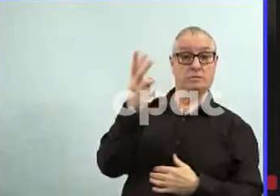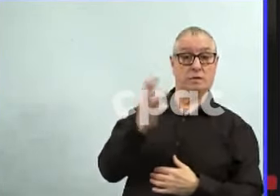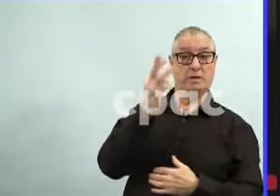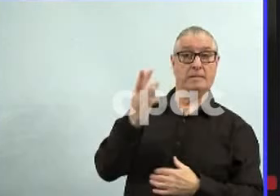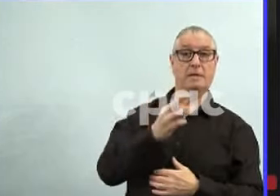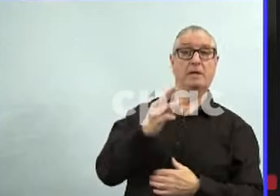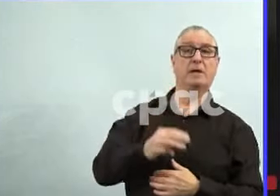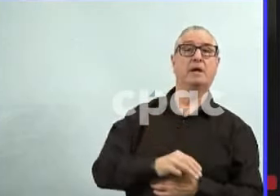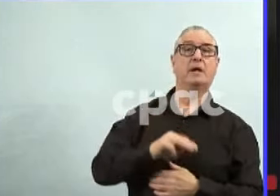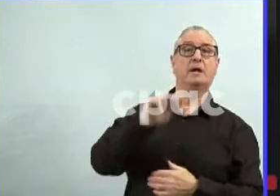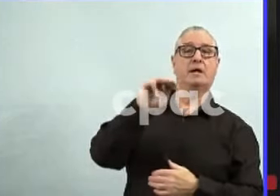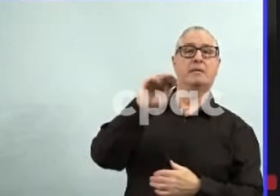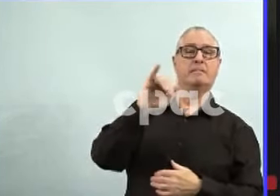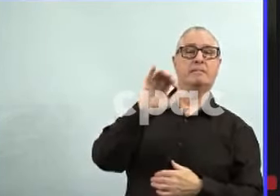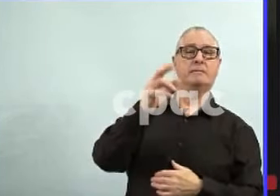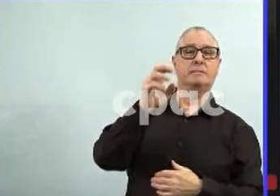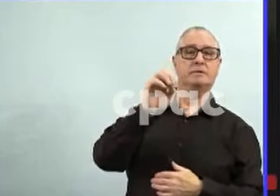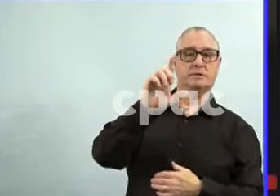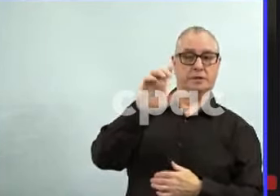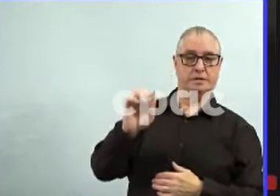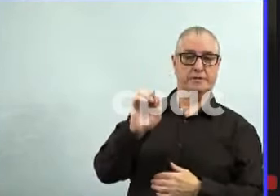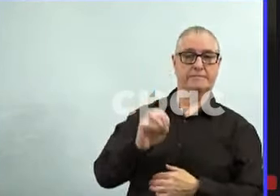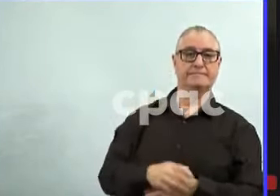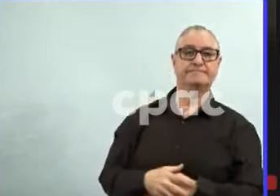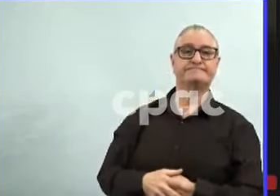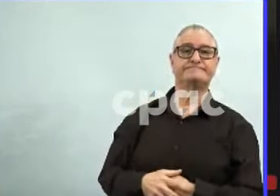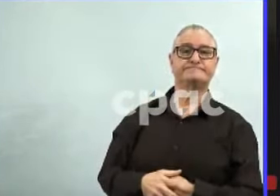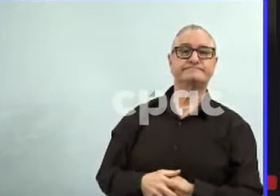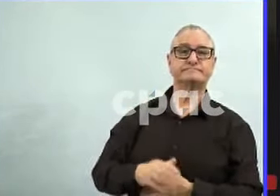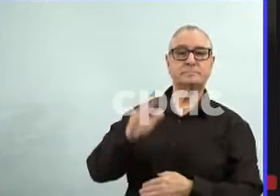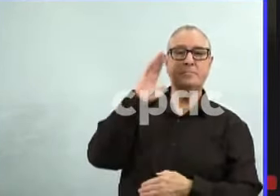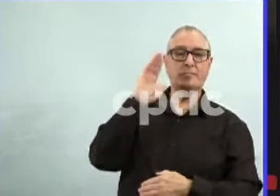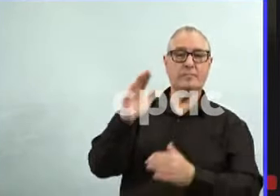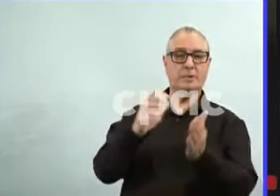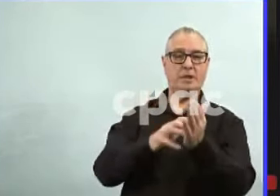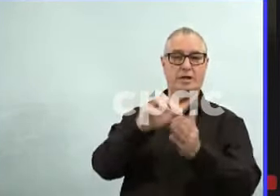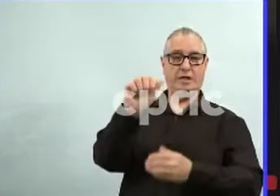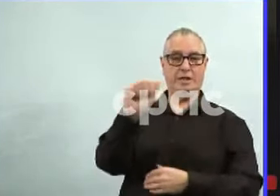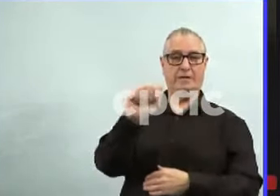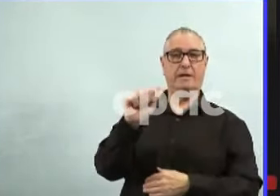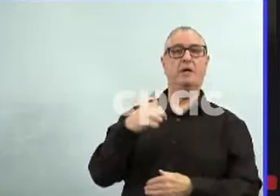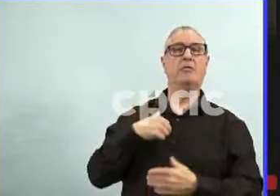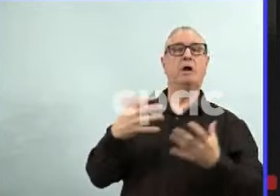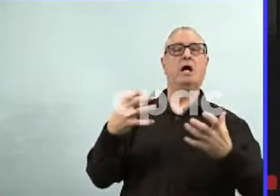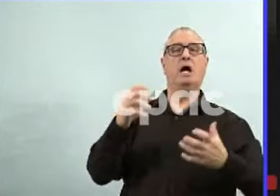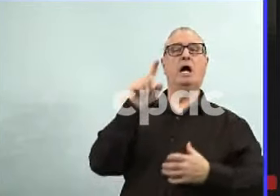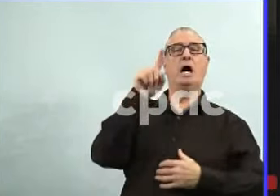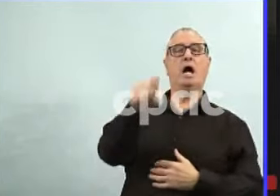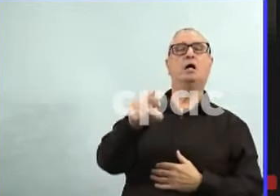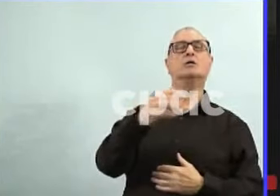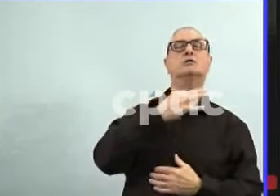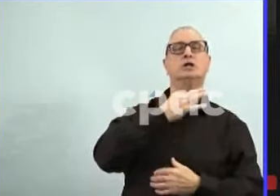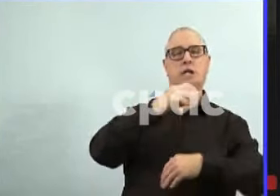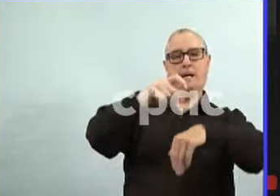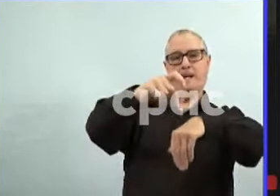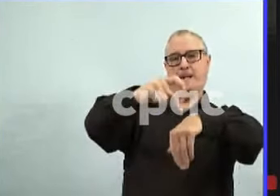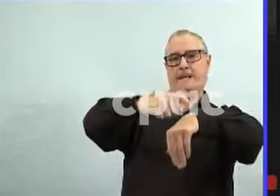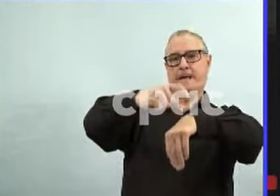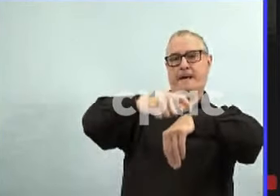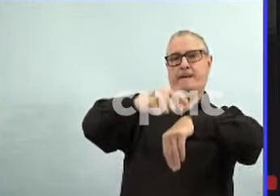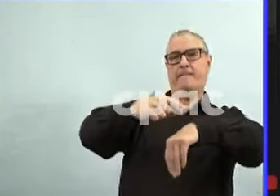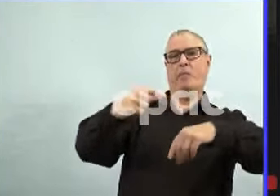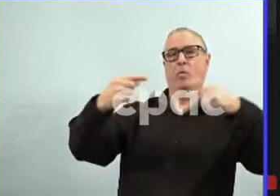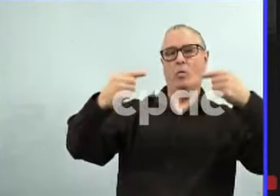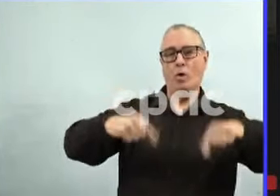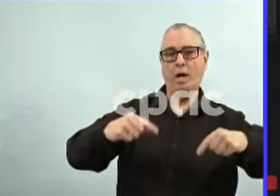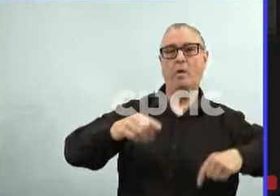Hi, Dr. Atwell. I wanted to ask a little bit about timelines for reopening. The last time we've done it, you know, we've